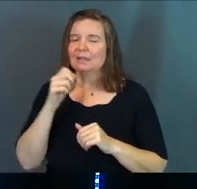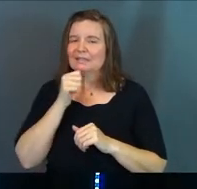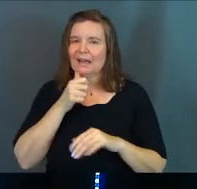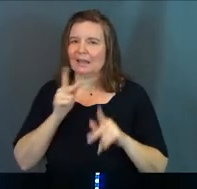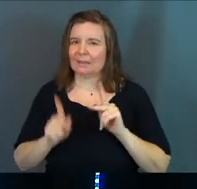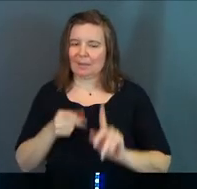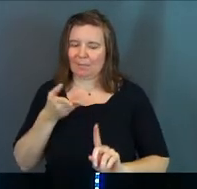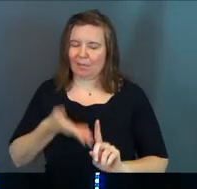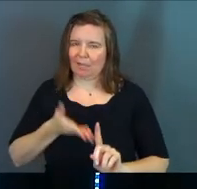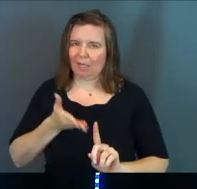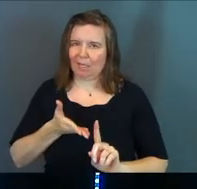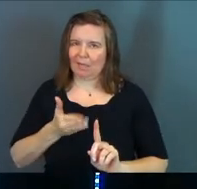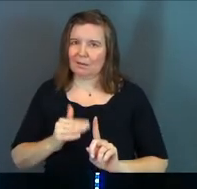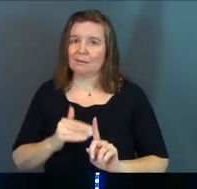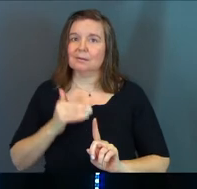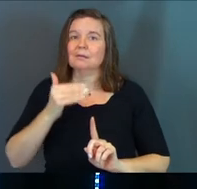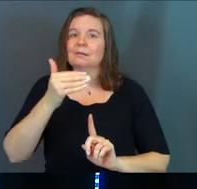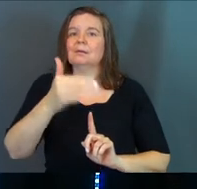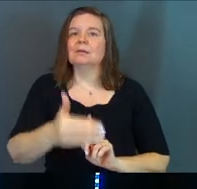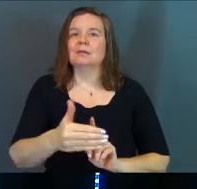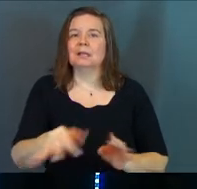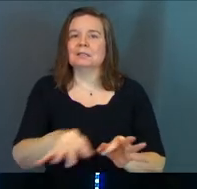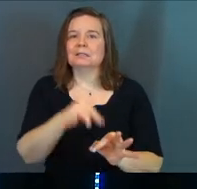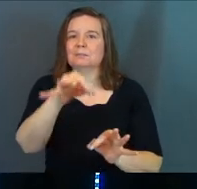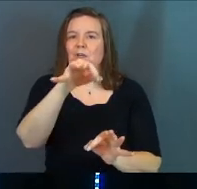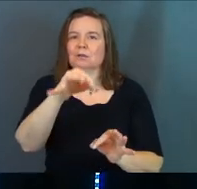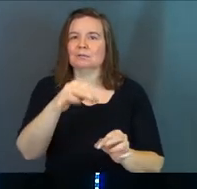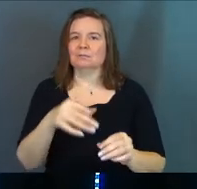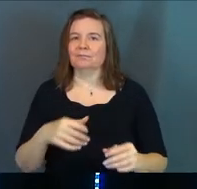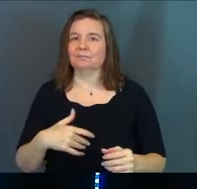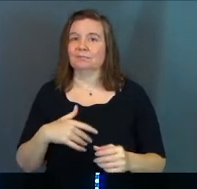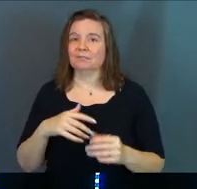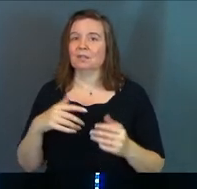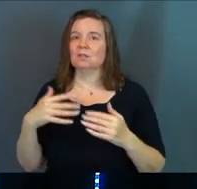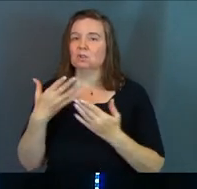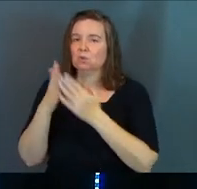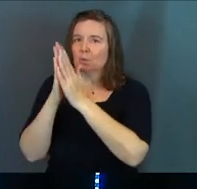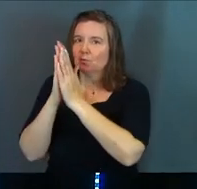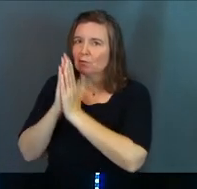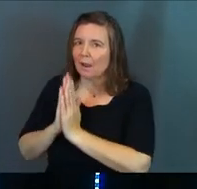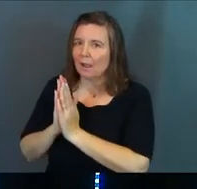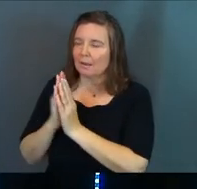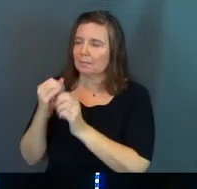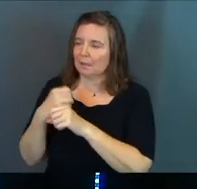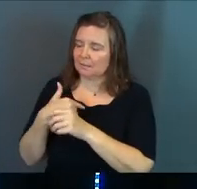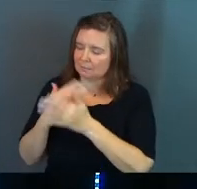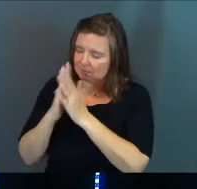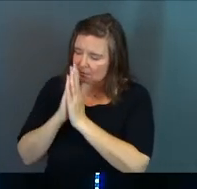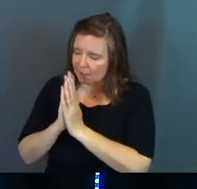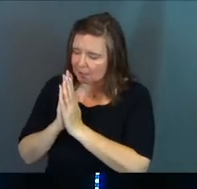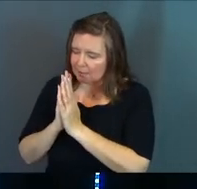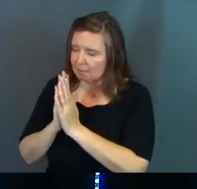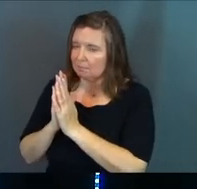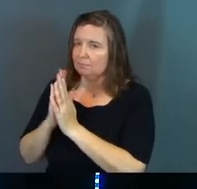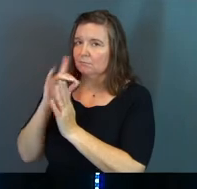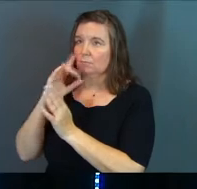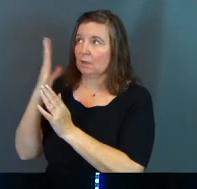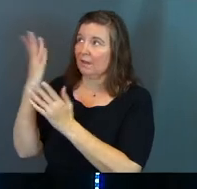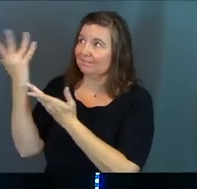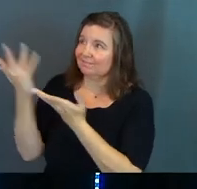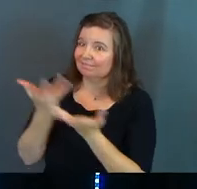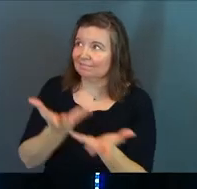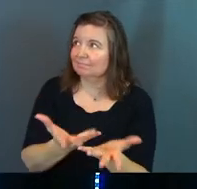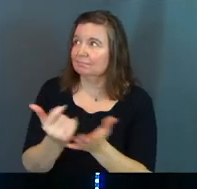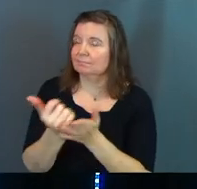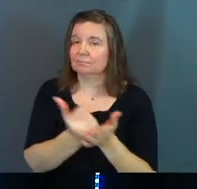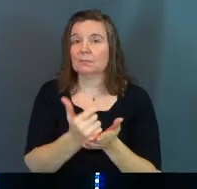what's actually going on. And what it does is it drives me not to fight with people. But instead to pray. It drives me to pray. And that's what